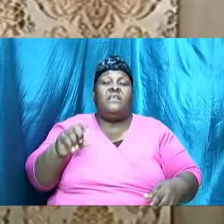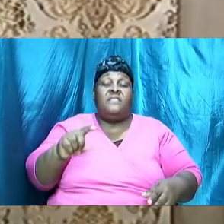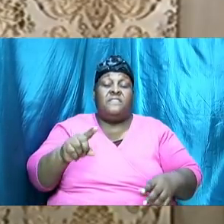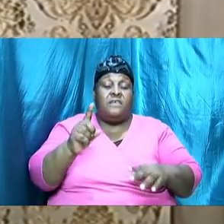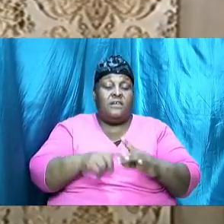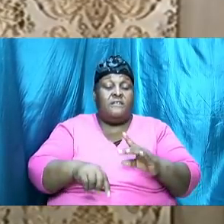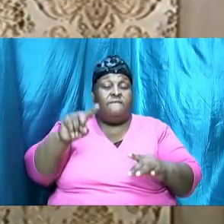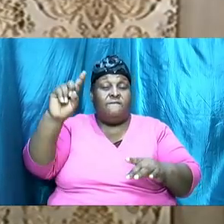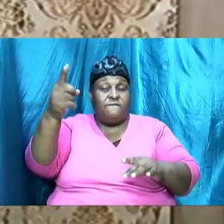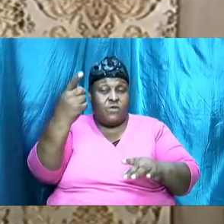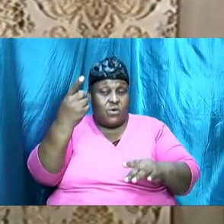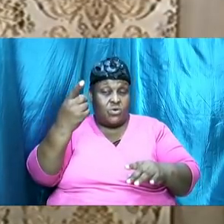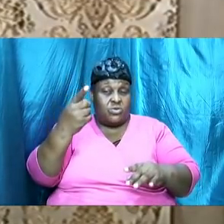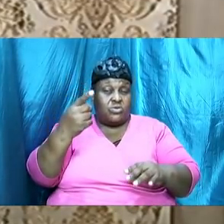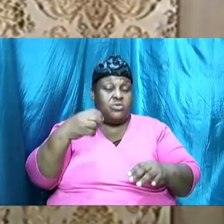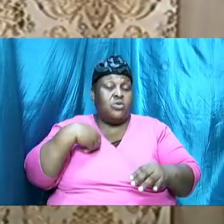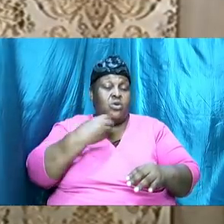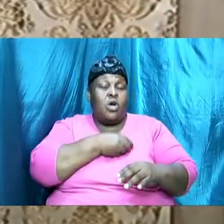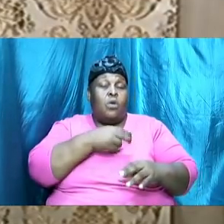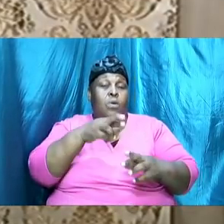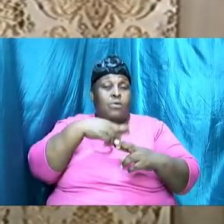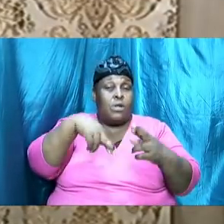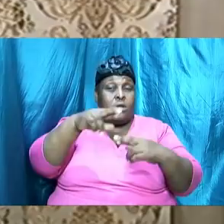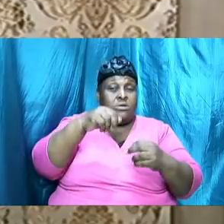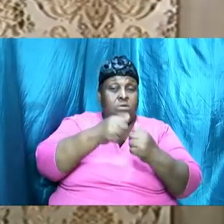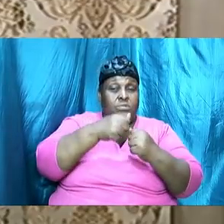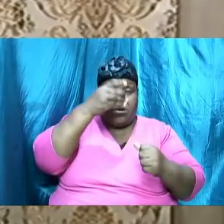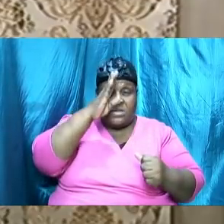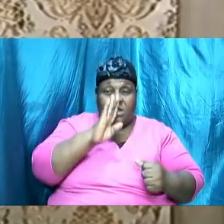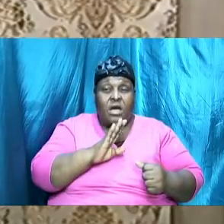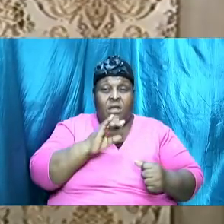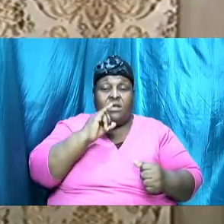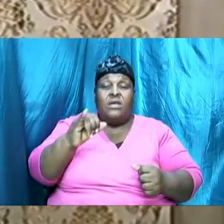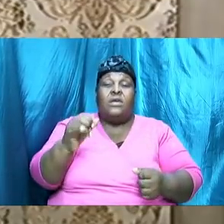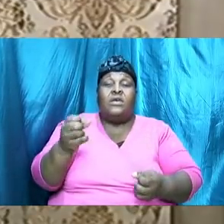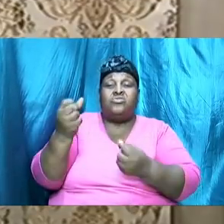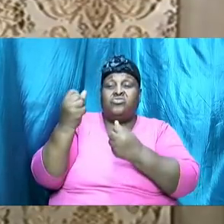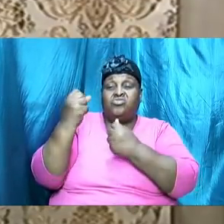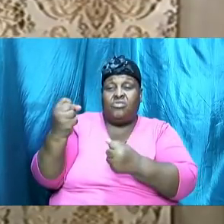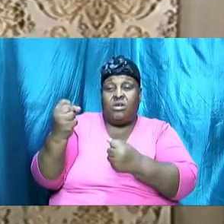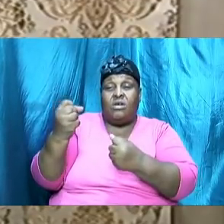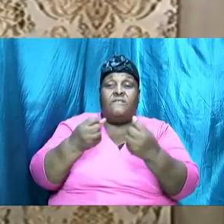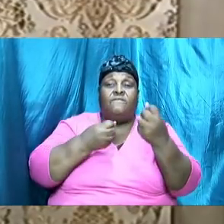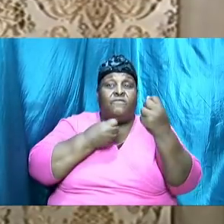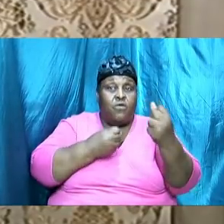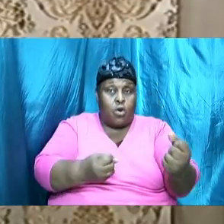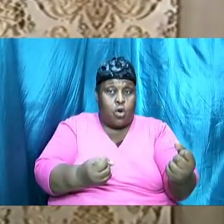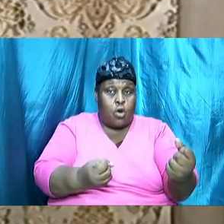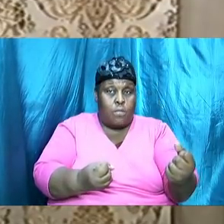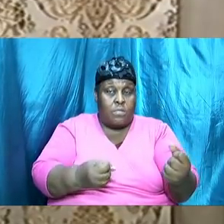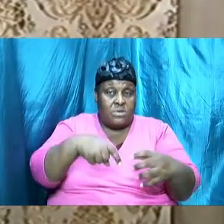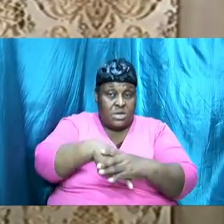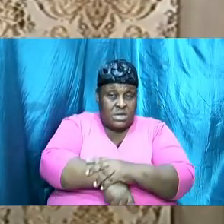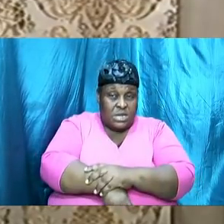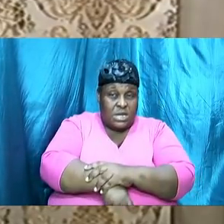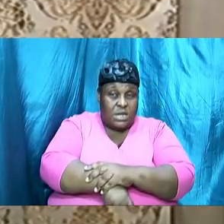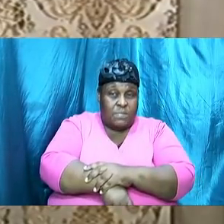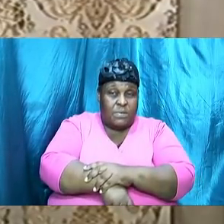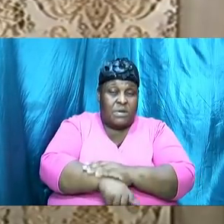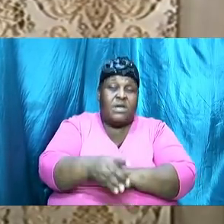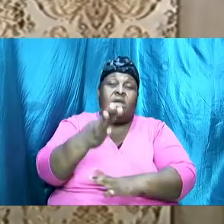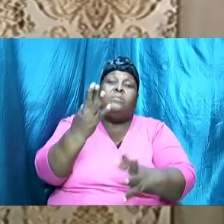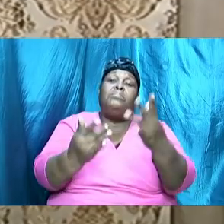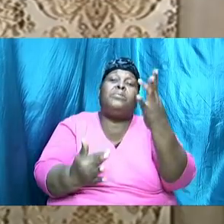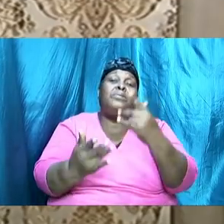ensure that our relationship with god is strong is solid is deep and is burning